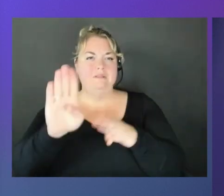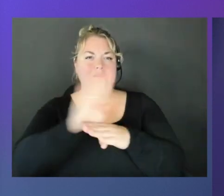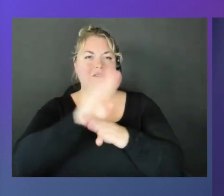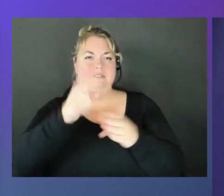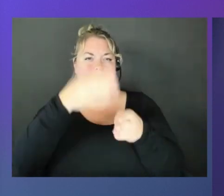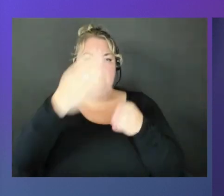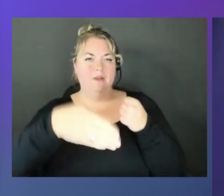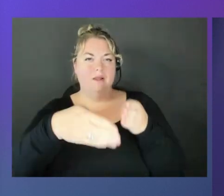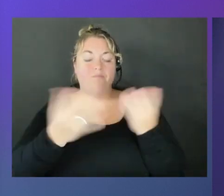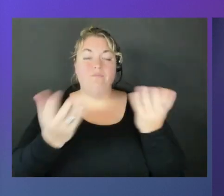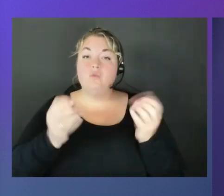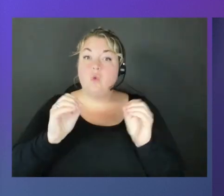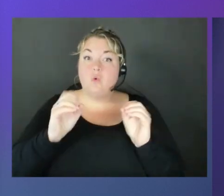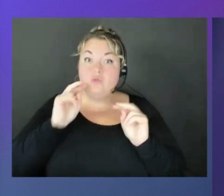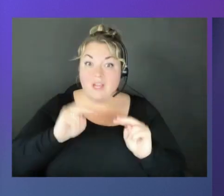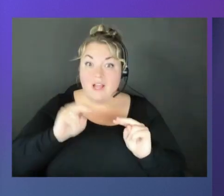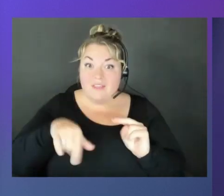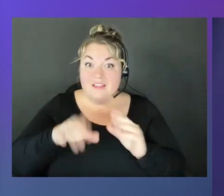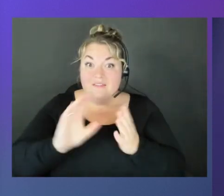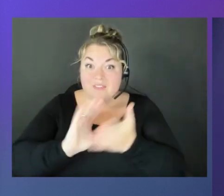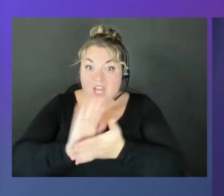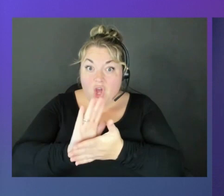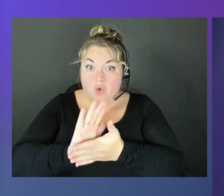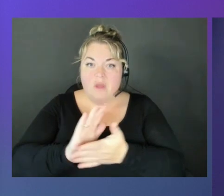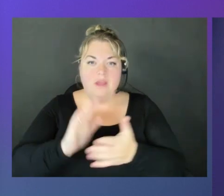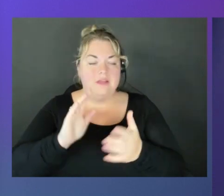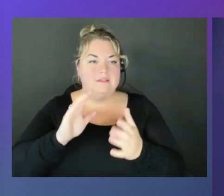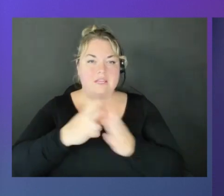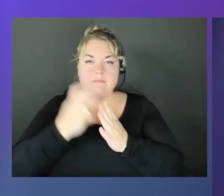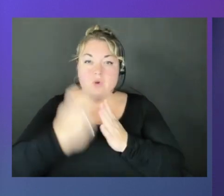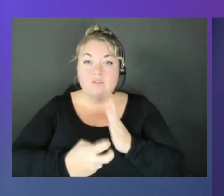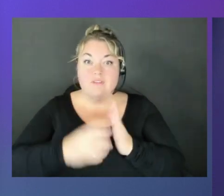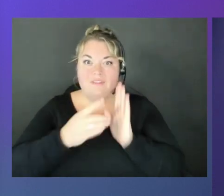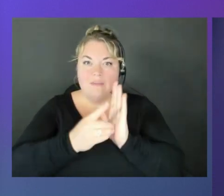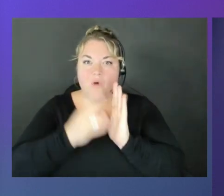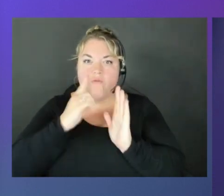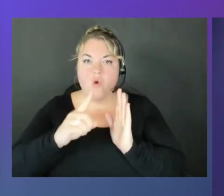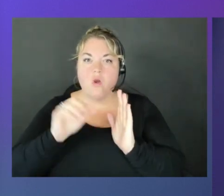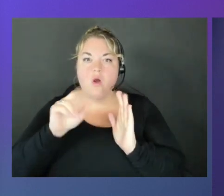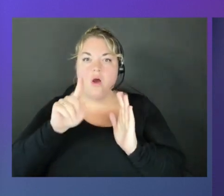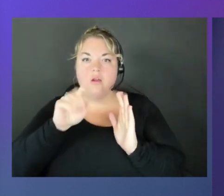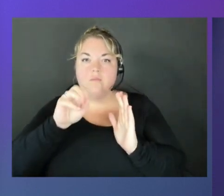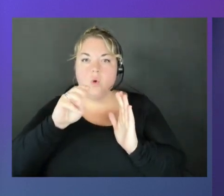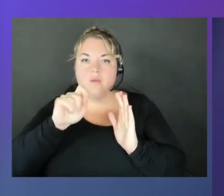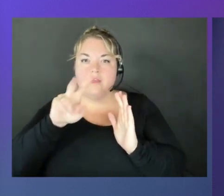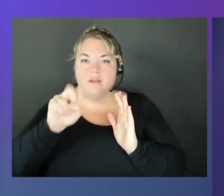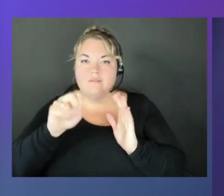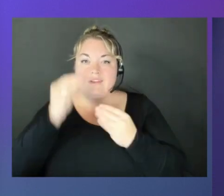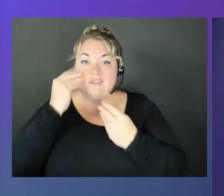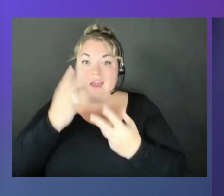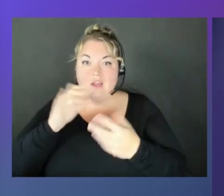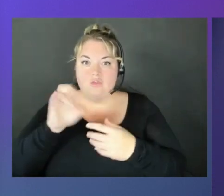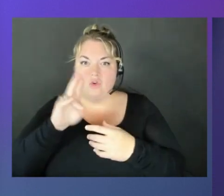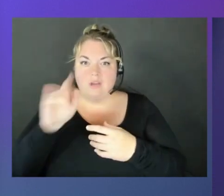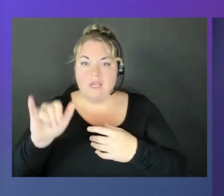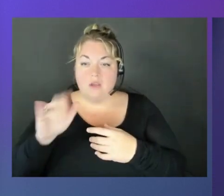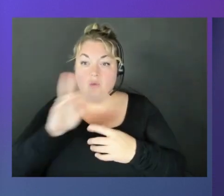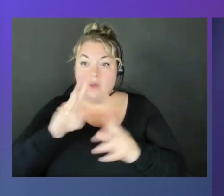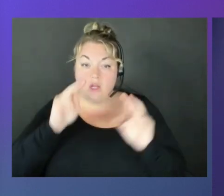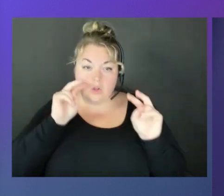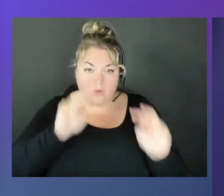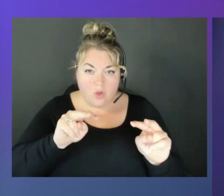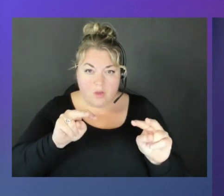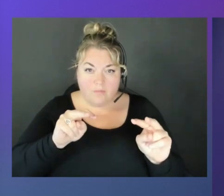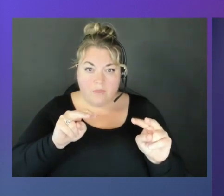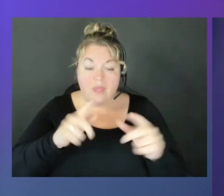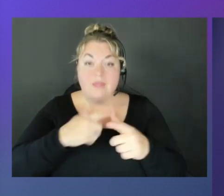out this video. Again, an immersive demo of this automotive data journey. We're going to cut to this video, we're going to take a quick